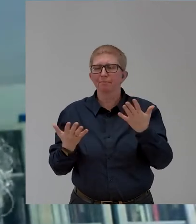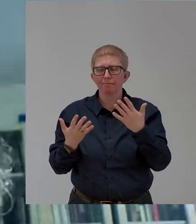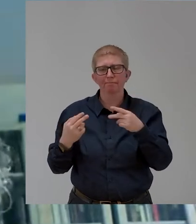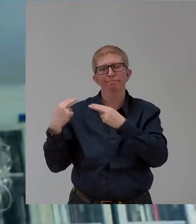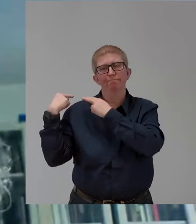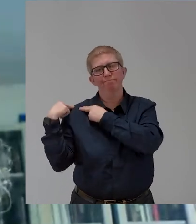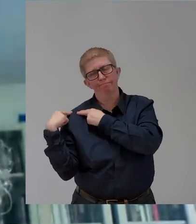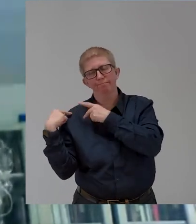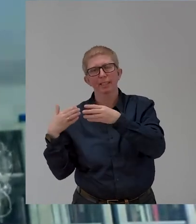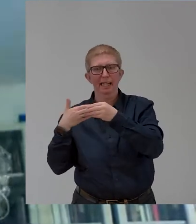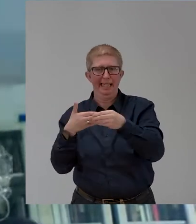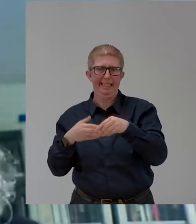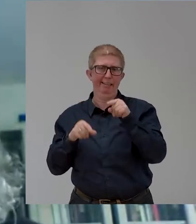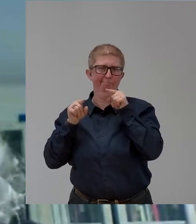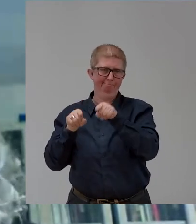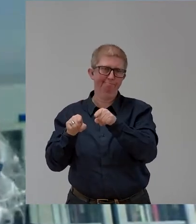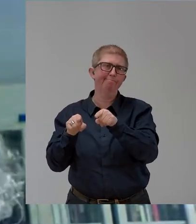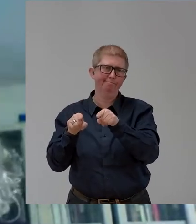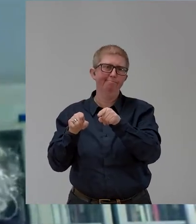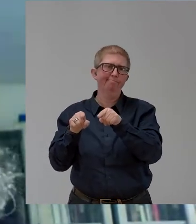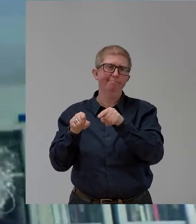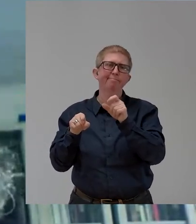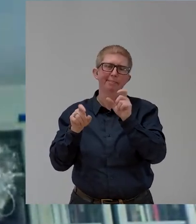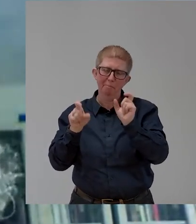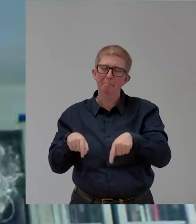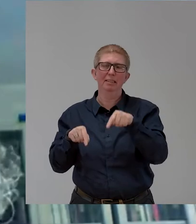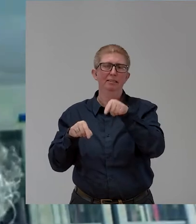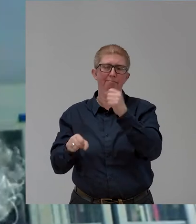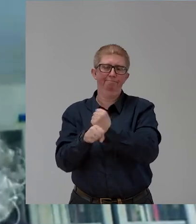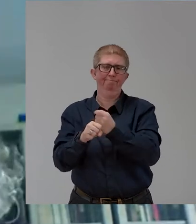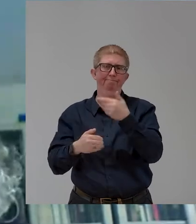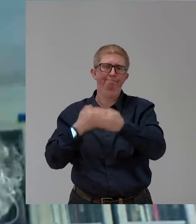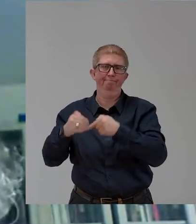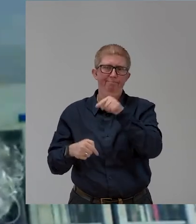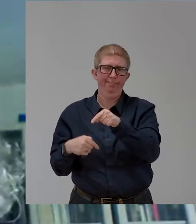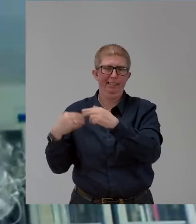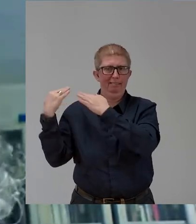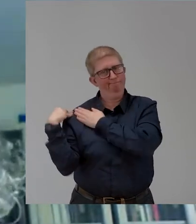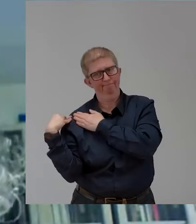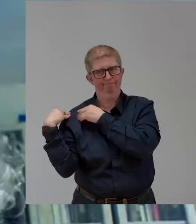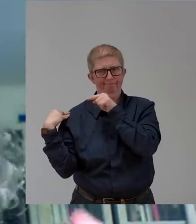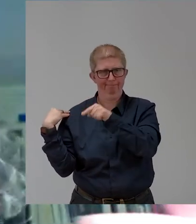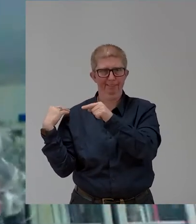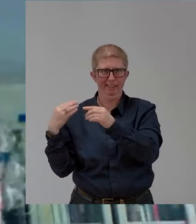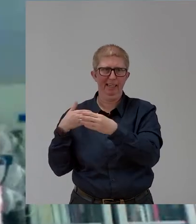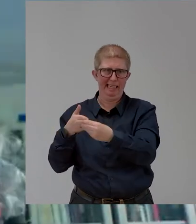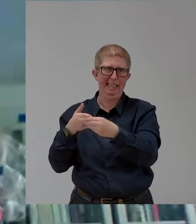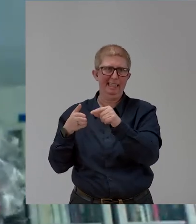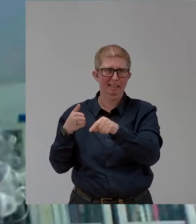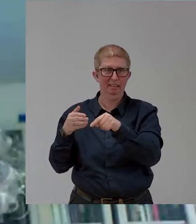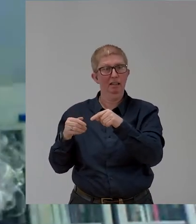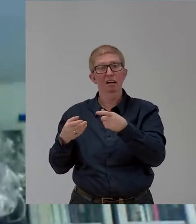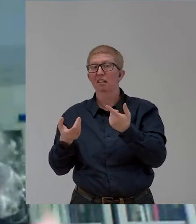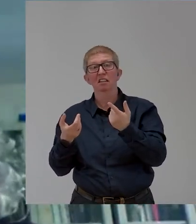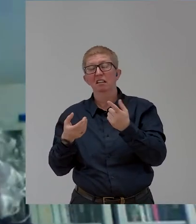jointly last year? The message we will try to convey is it depends on the leaders of organizations, private sector,